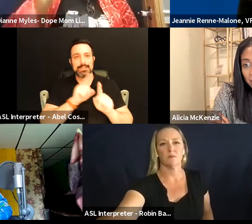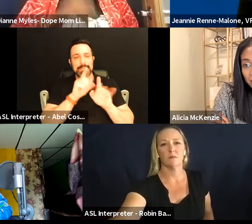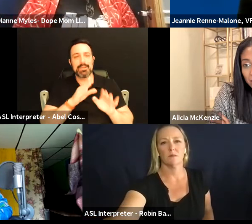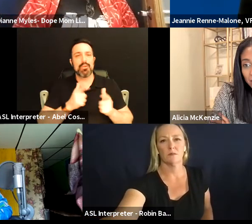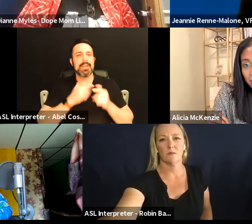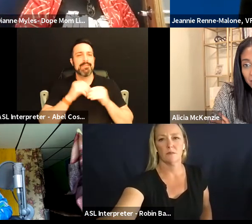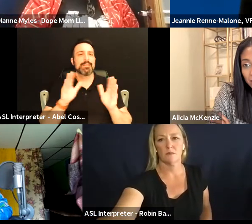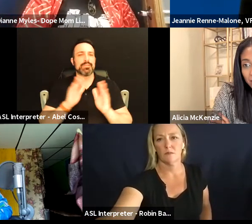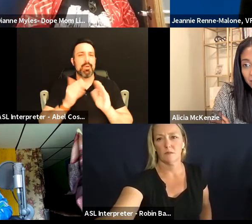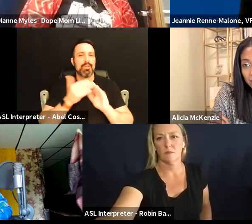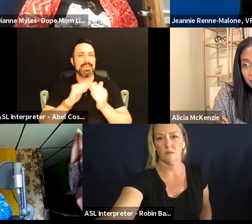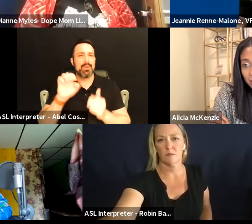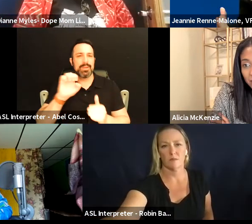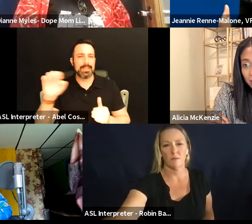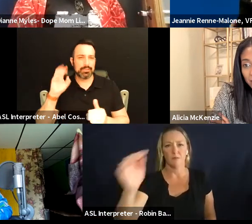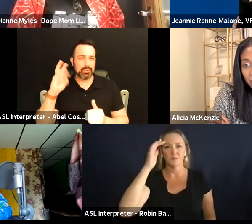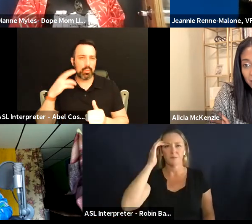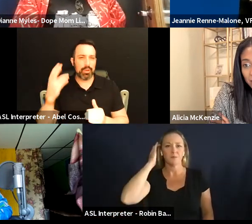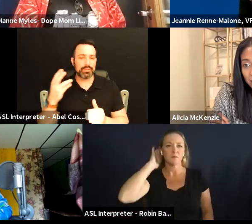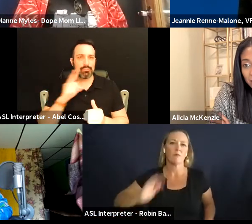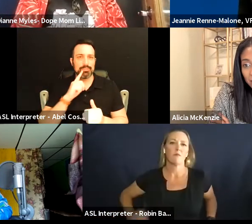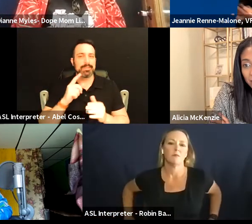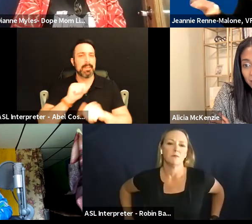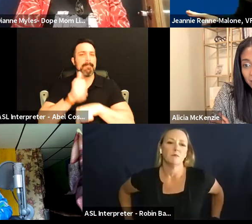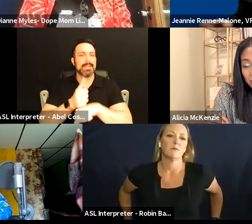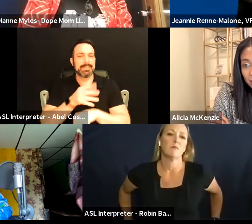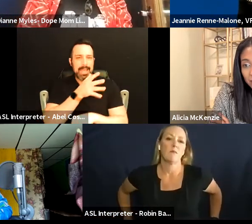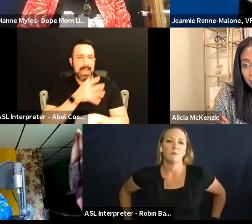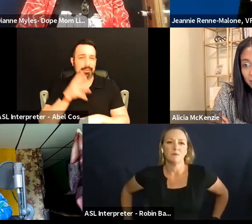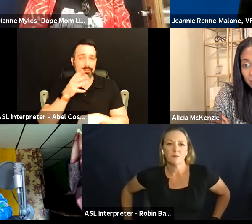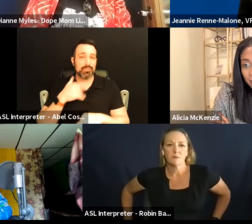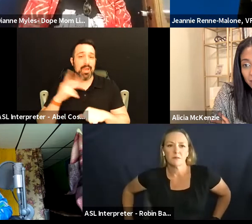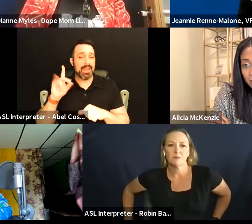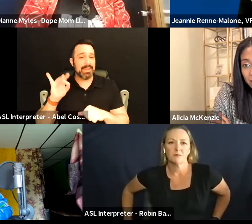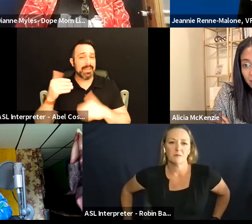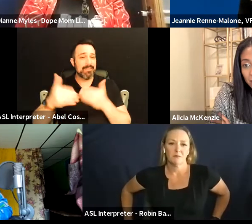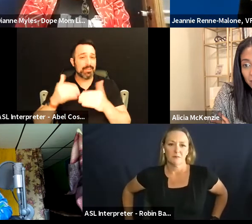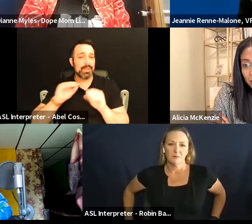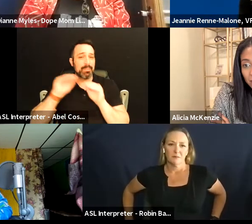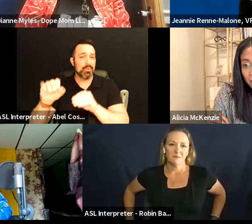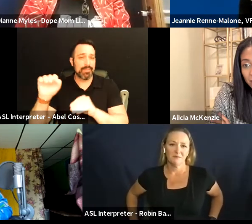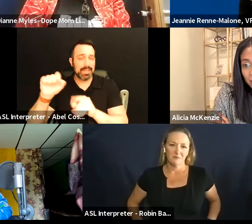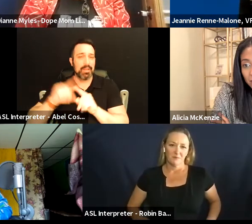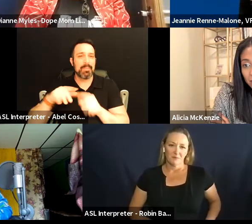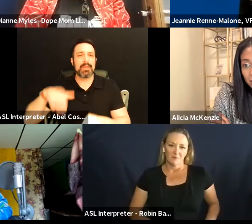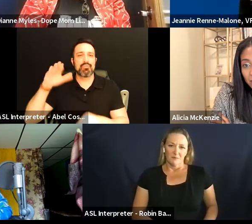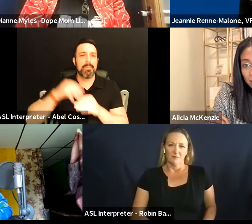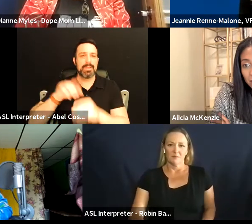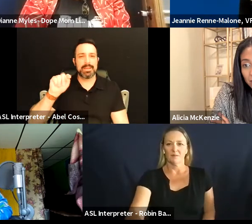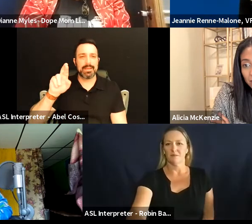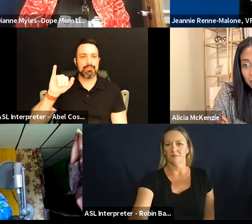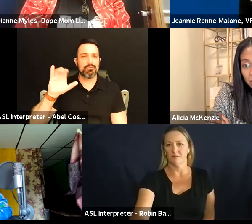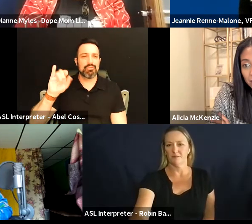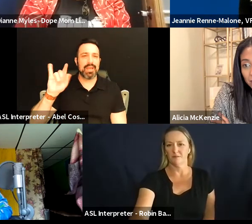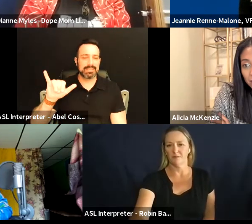town in eastern washington and it was very agriculture based and so nathan i did move to seattle eventually but i i grew up in in the tri cities when i first